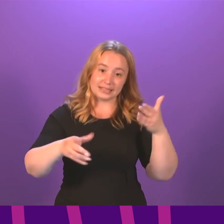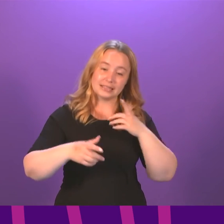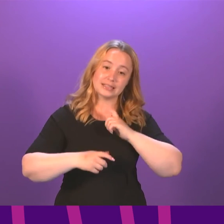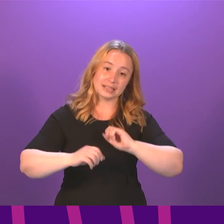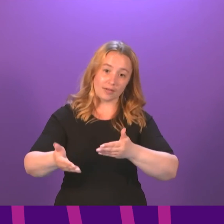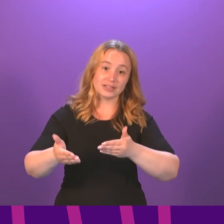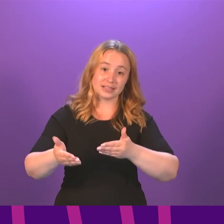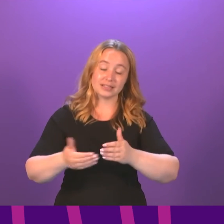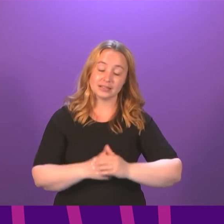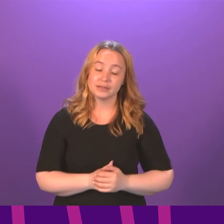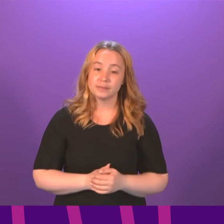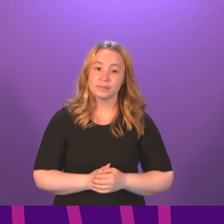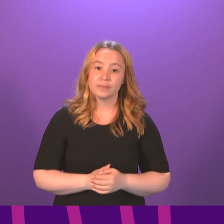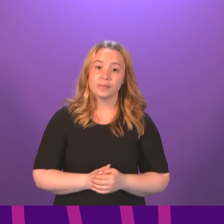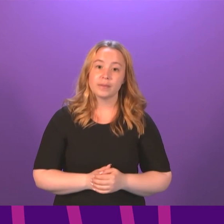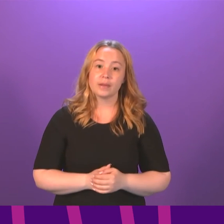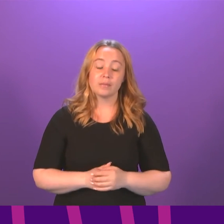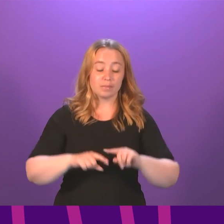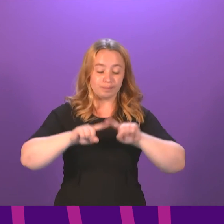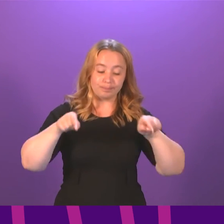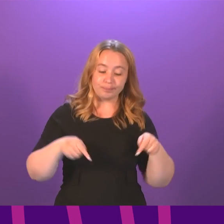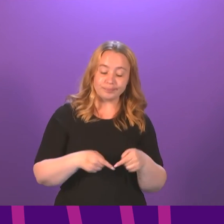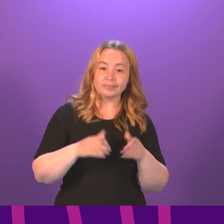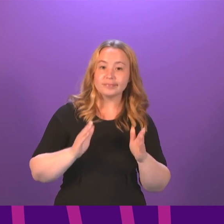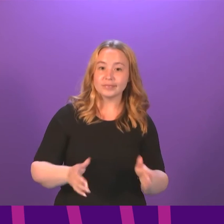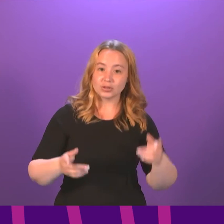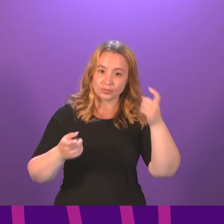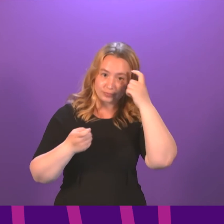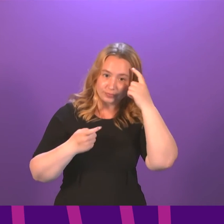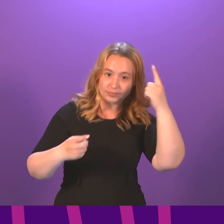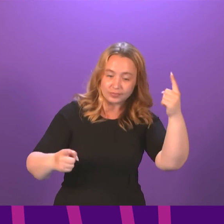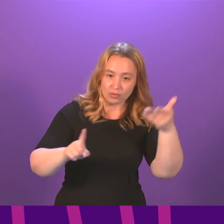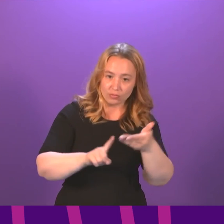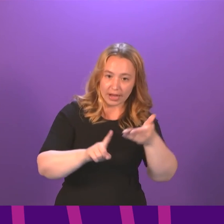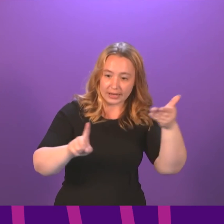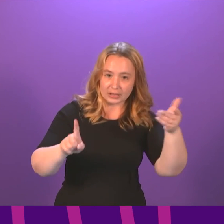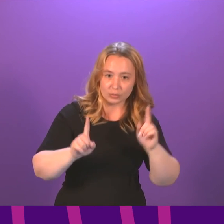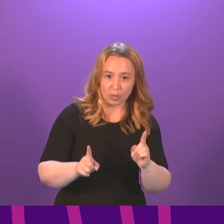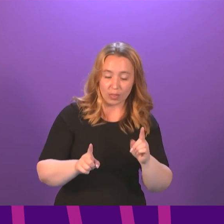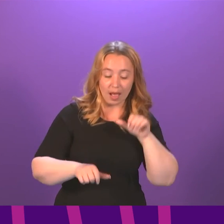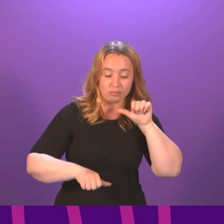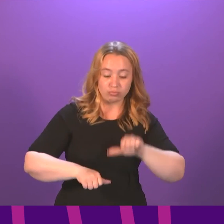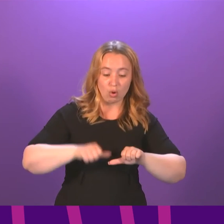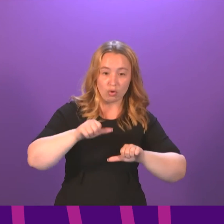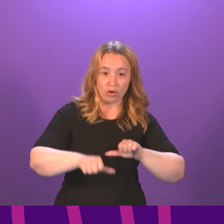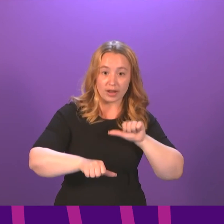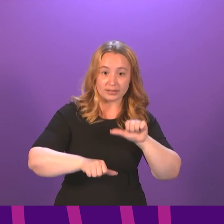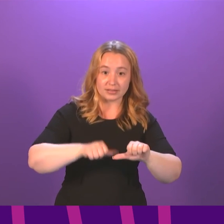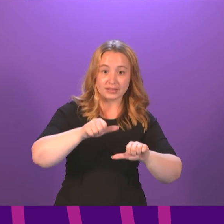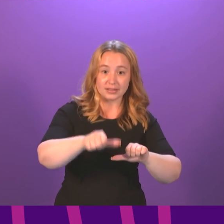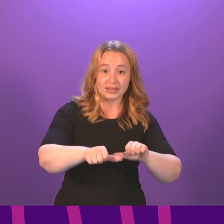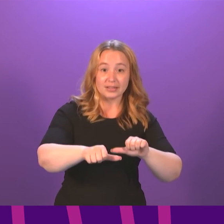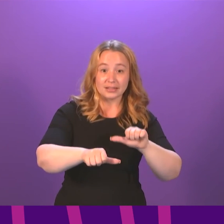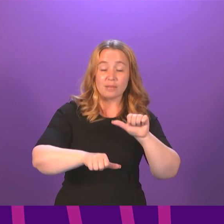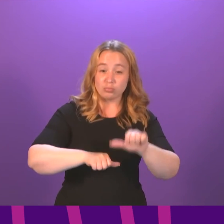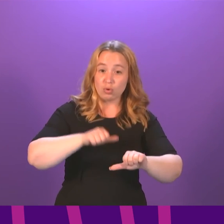on that. But I think all of us have to also recognise that progress, unfortunately, in our society is rarely